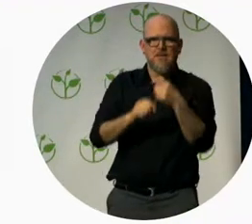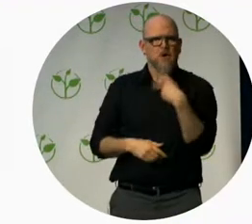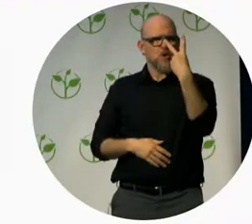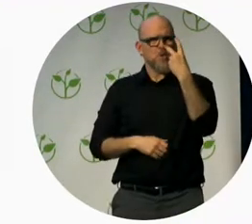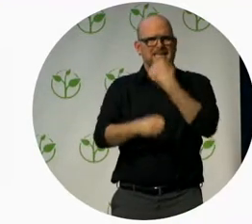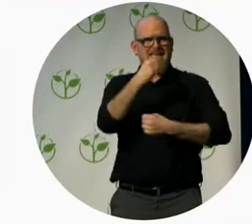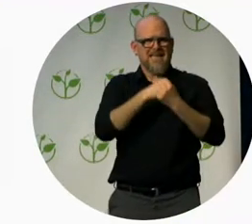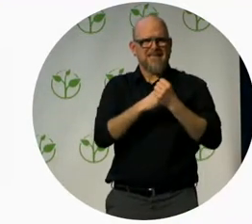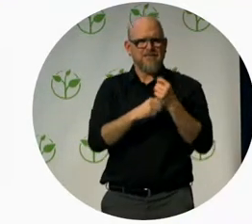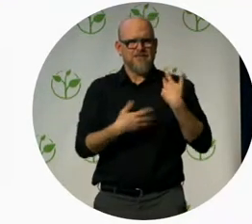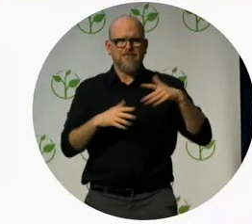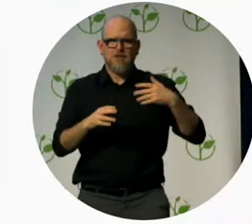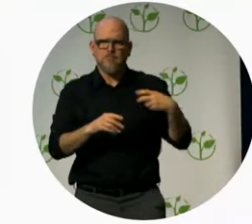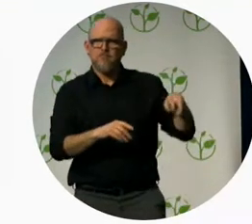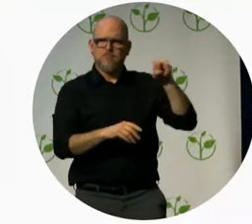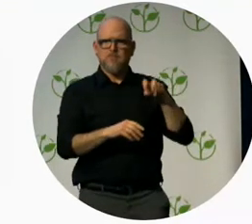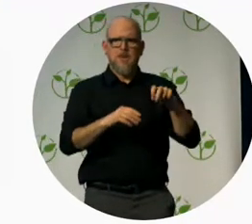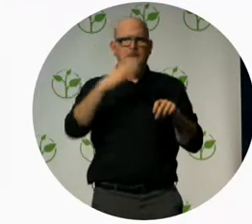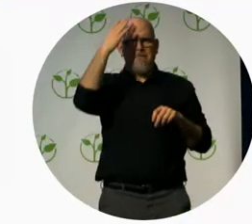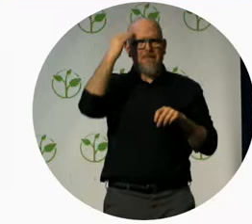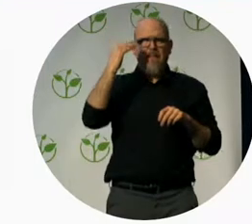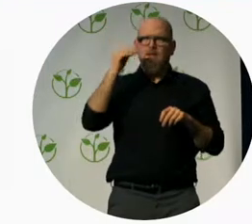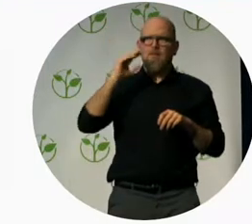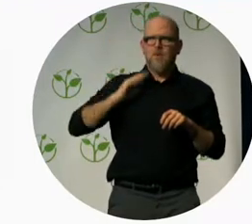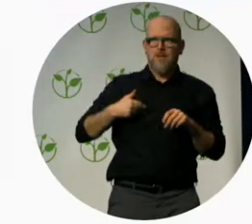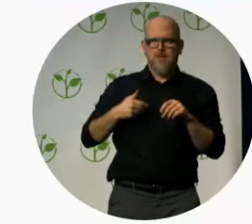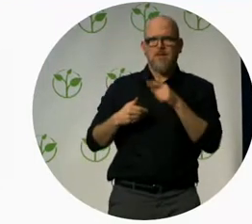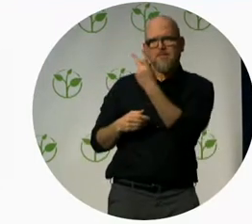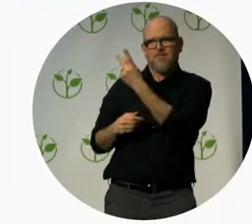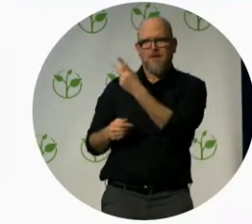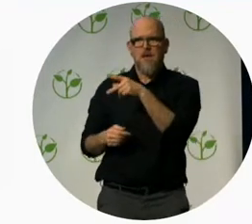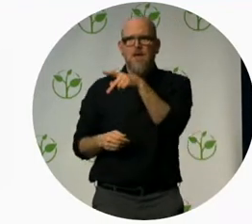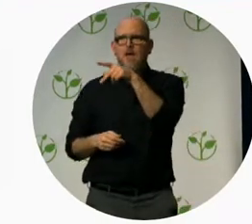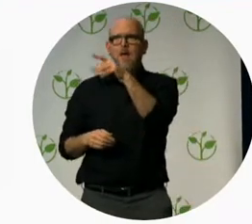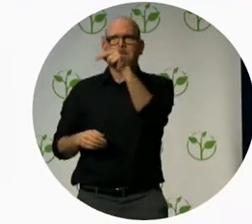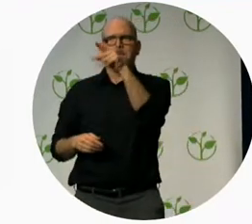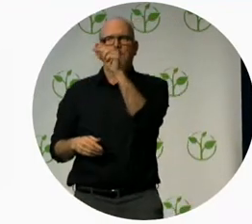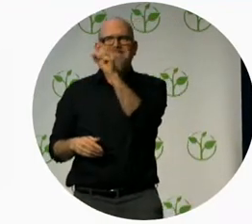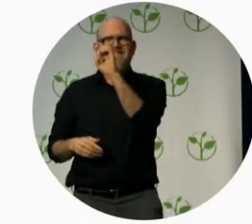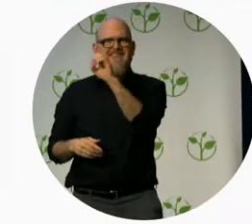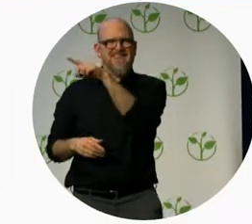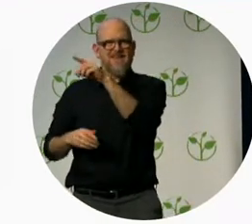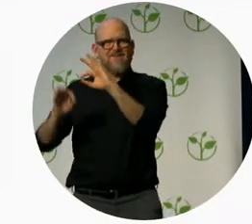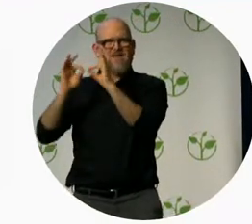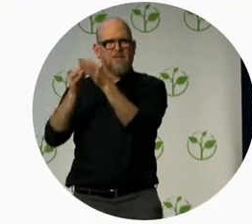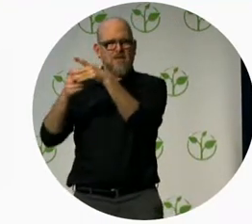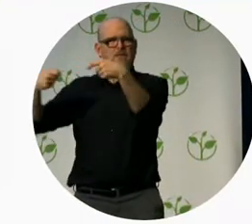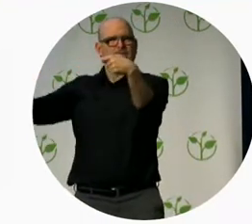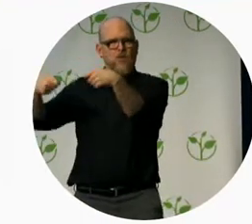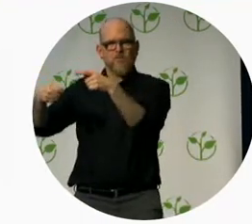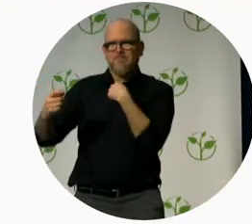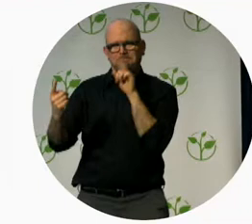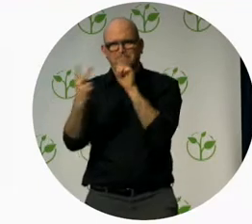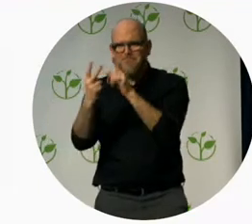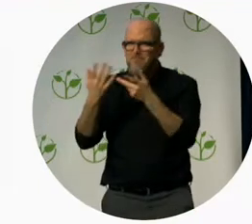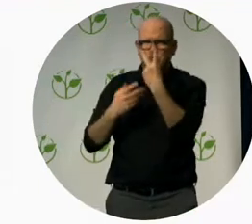we talked about what they cared about what needed to be done and what we could do the cause of the one